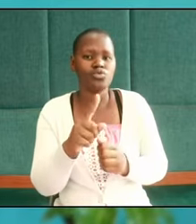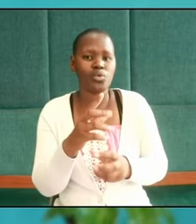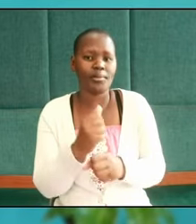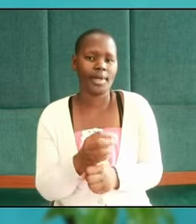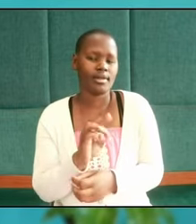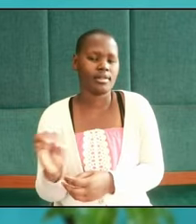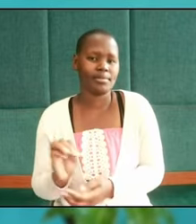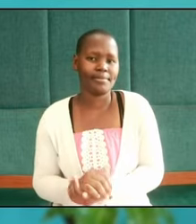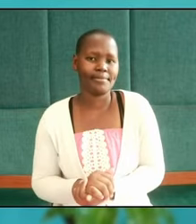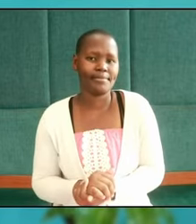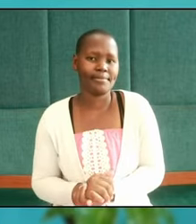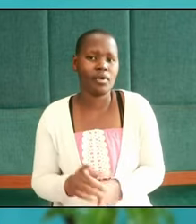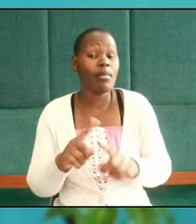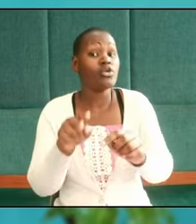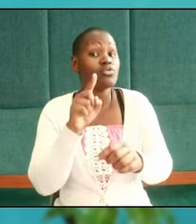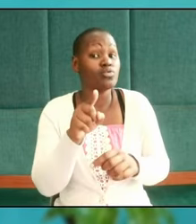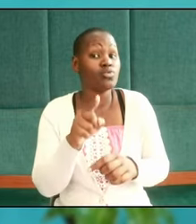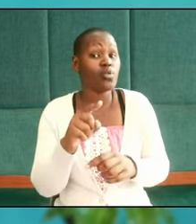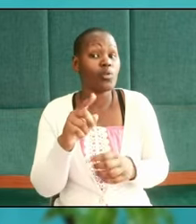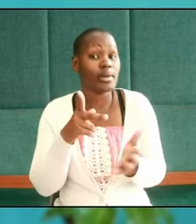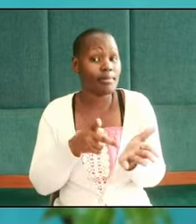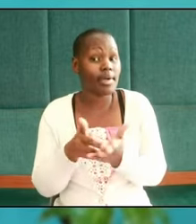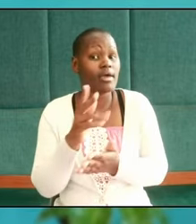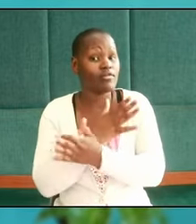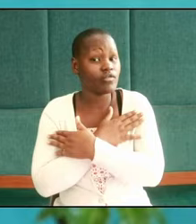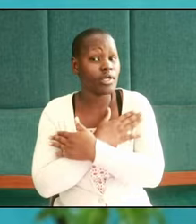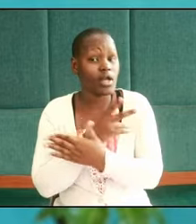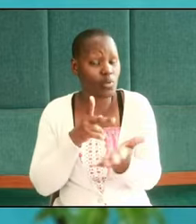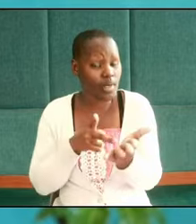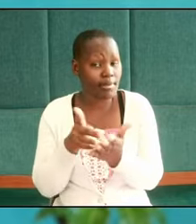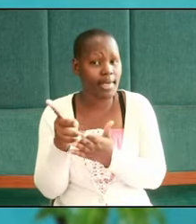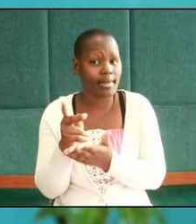but you will rip my friend you will rip